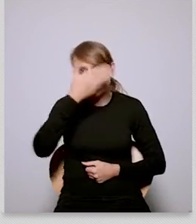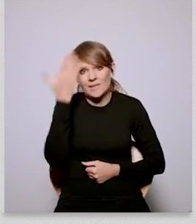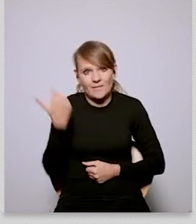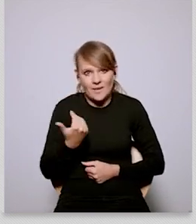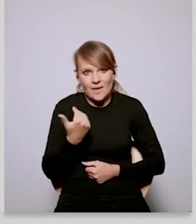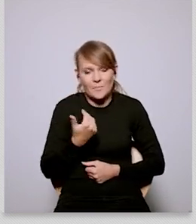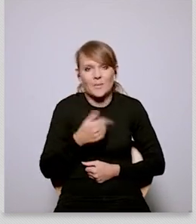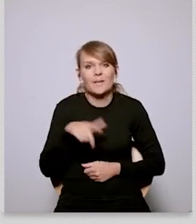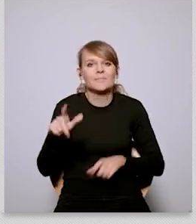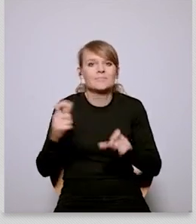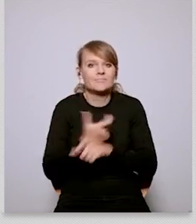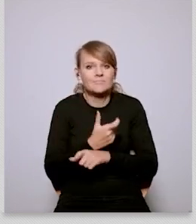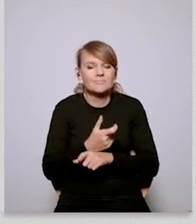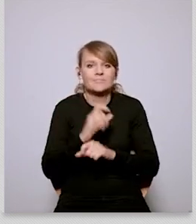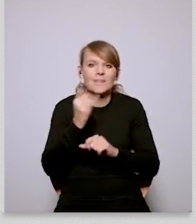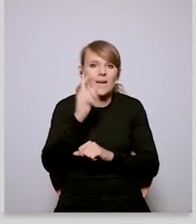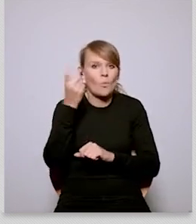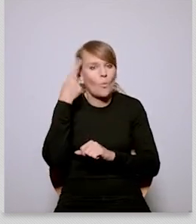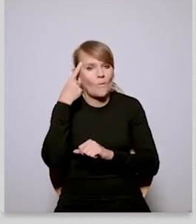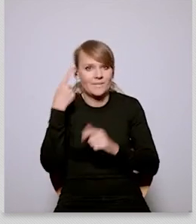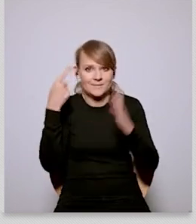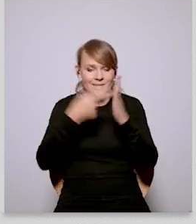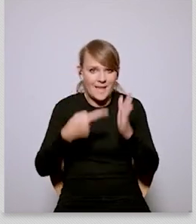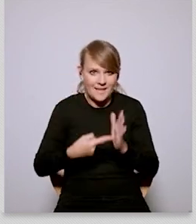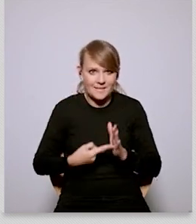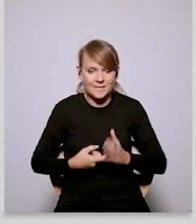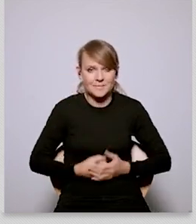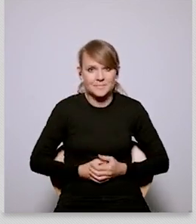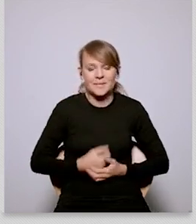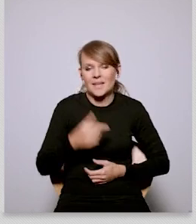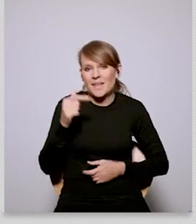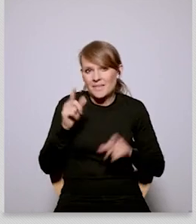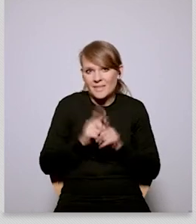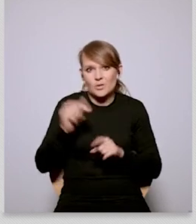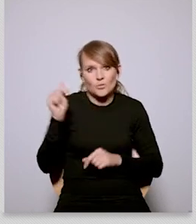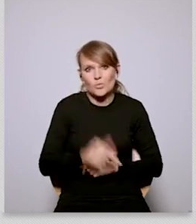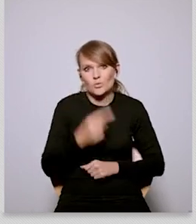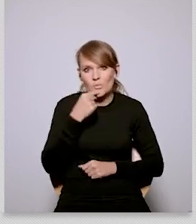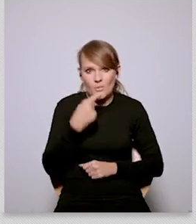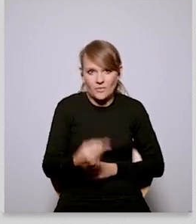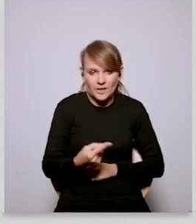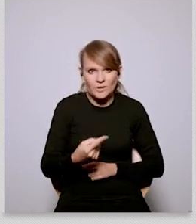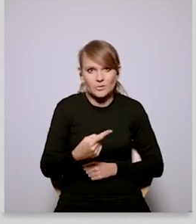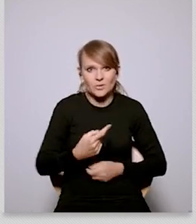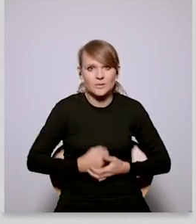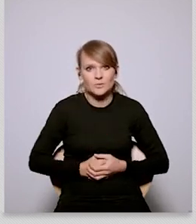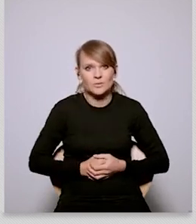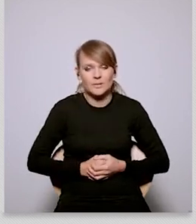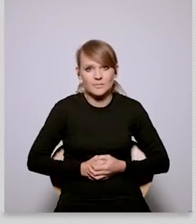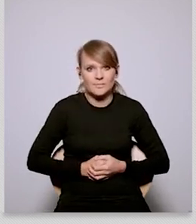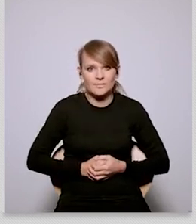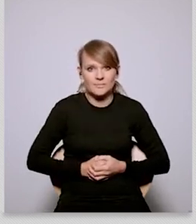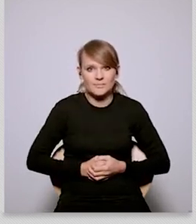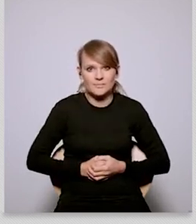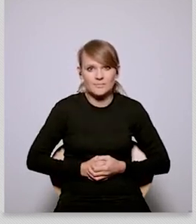and i have to say also that that simply the capacities in the public